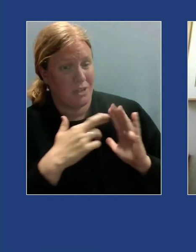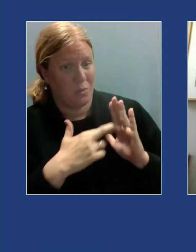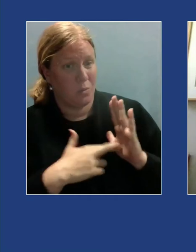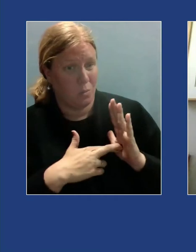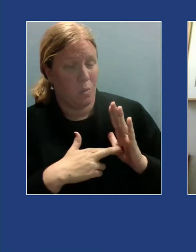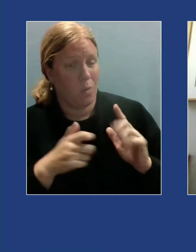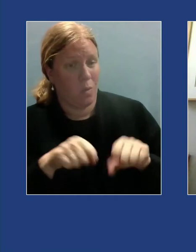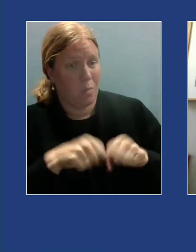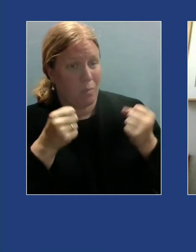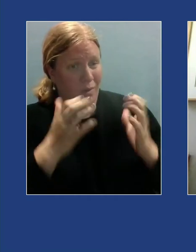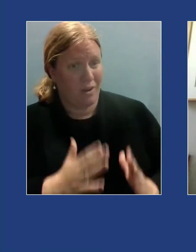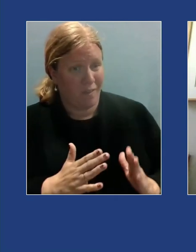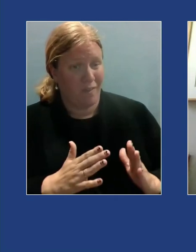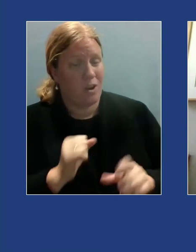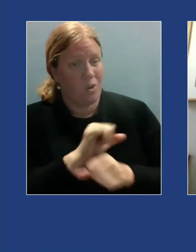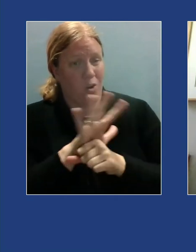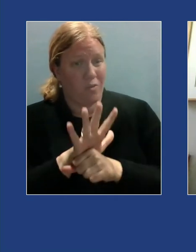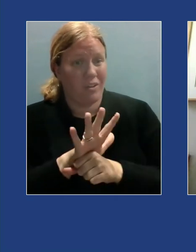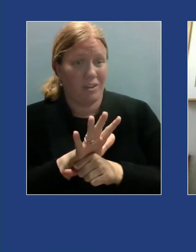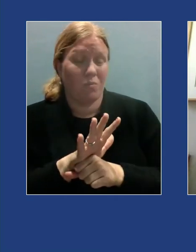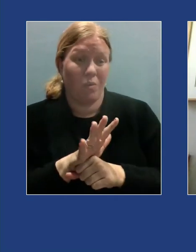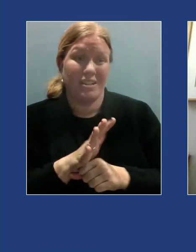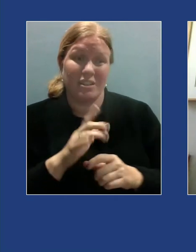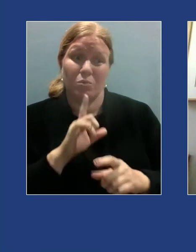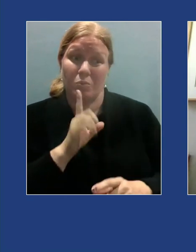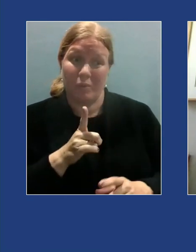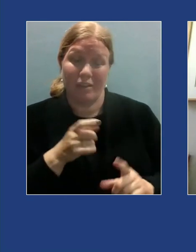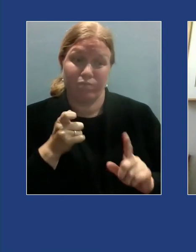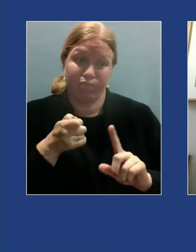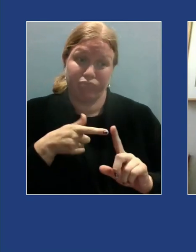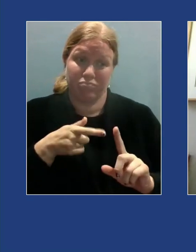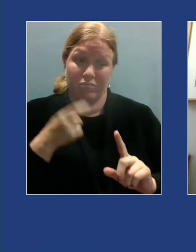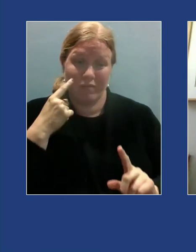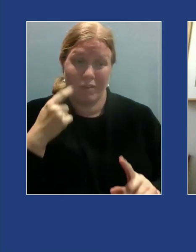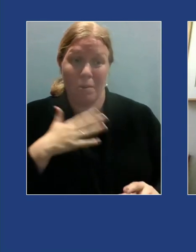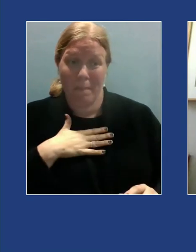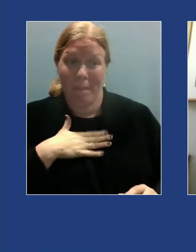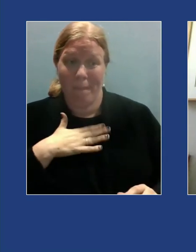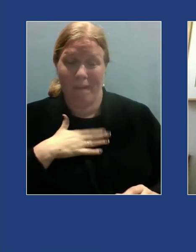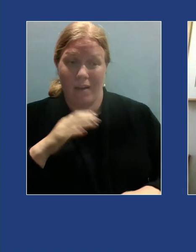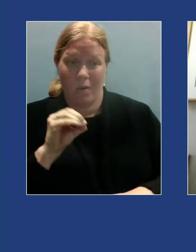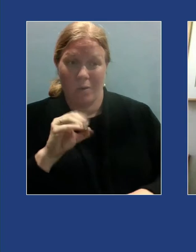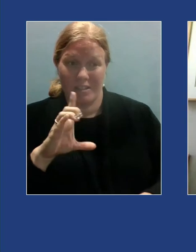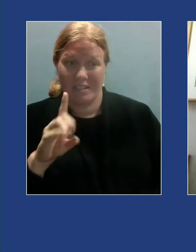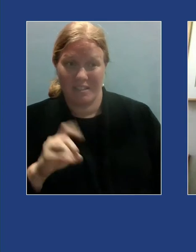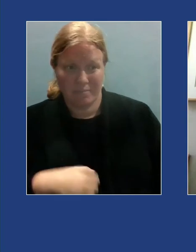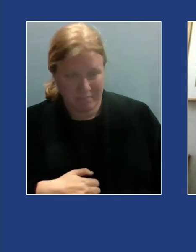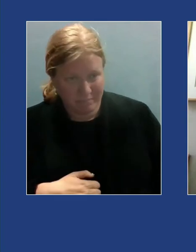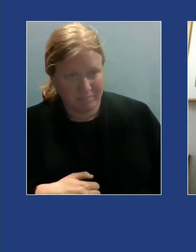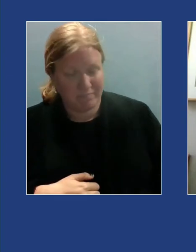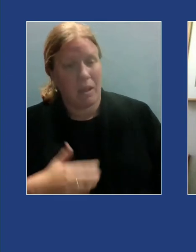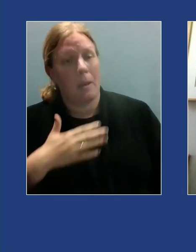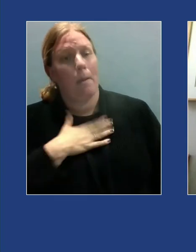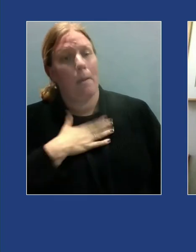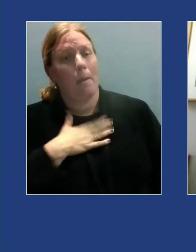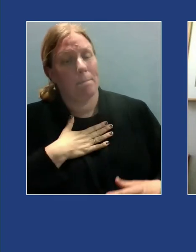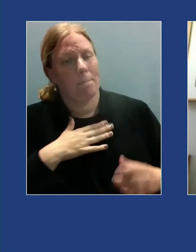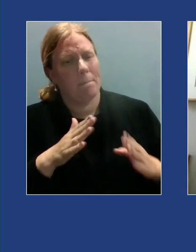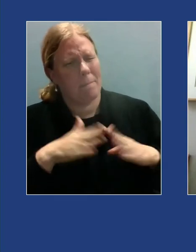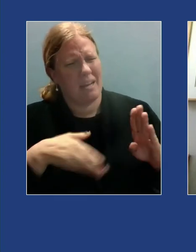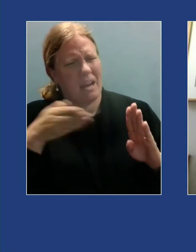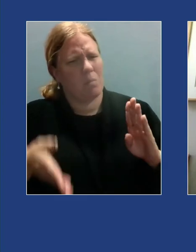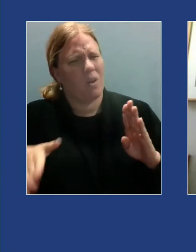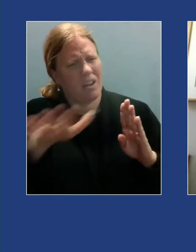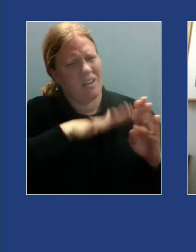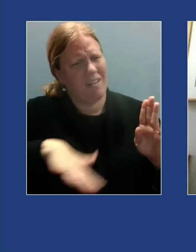for my outburst this past year I live in Astoria Queens in New York City my neighborhood felt more relaxed than other parts